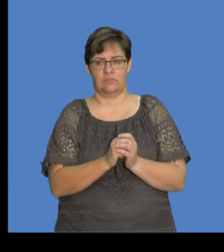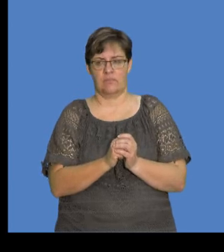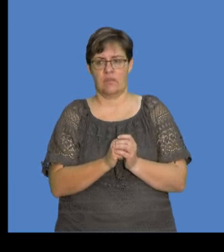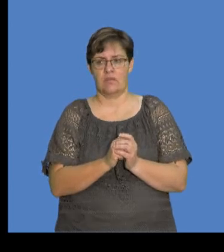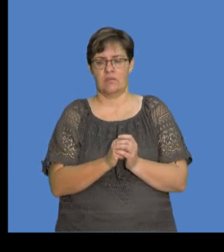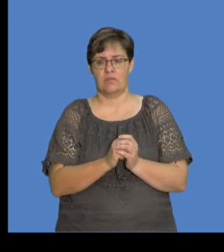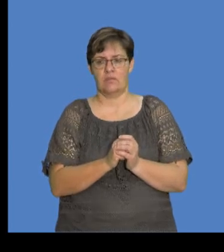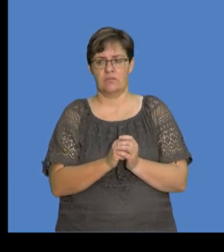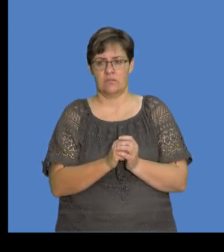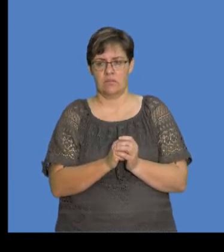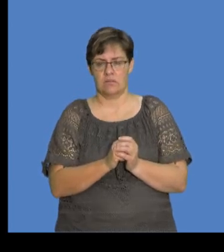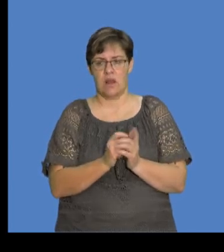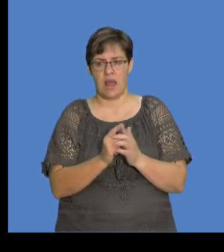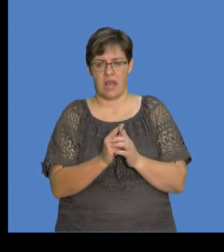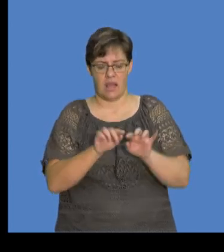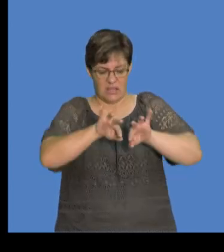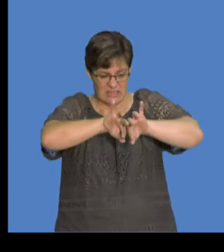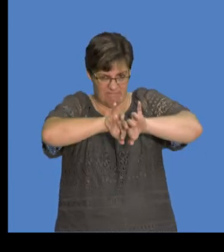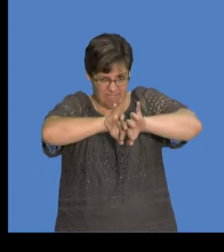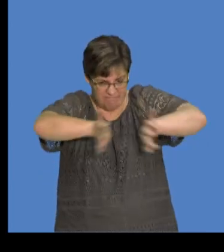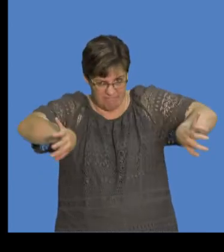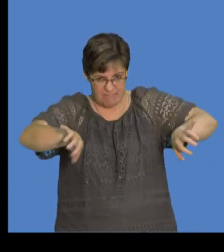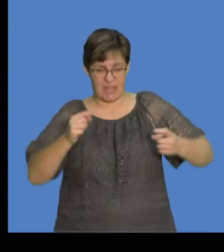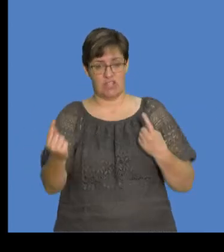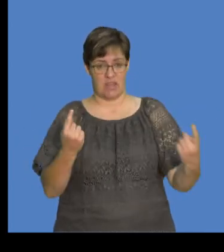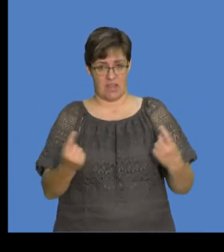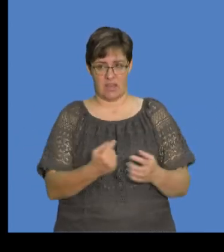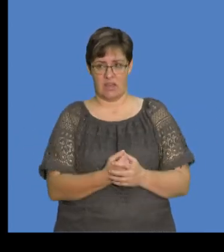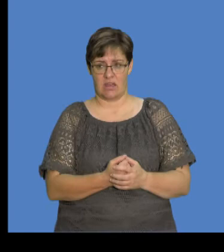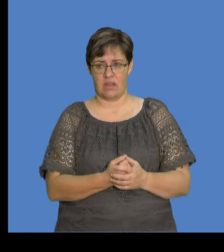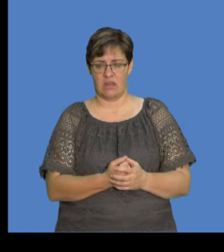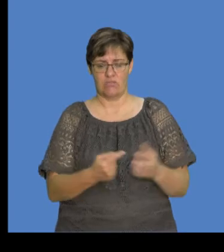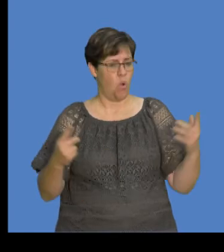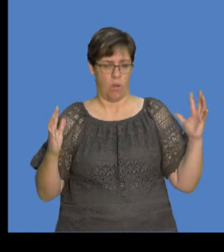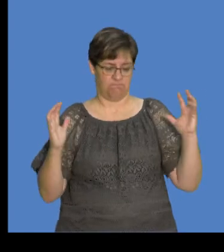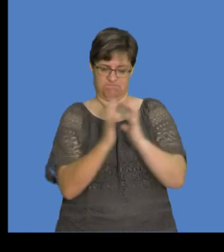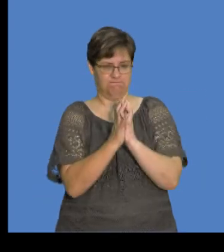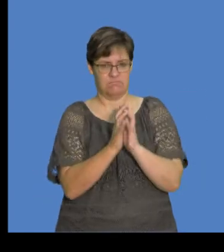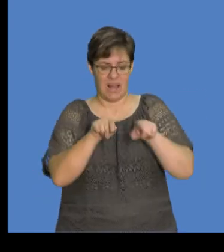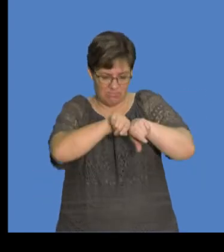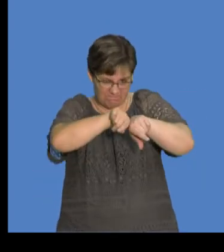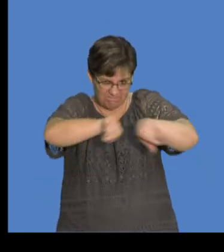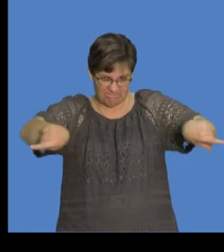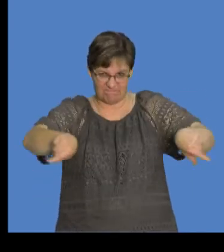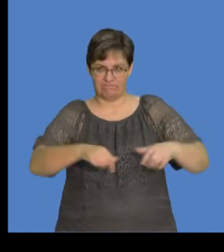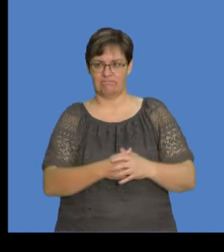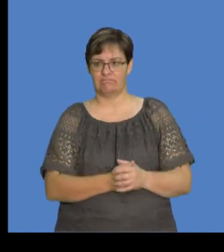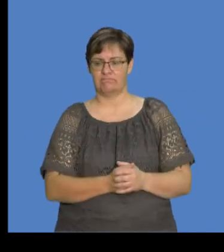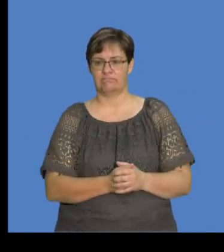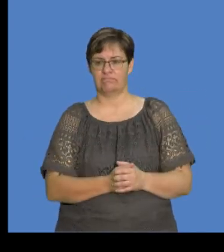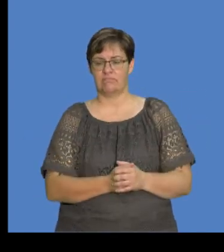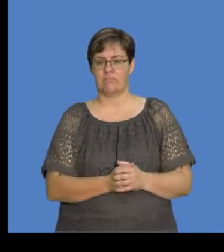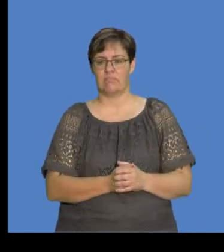forces must actually be away from each other. They are repelling each other, okay? Not exactly attracting. So